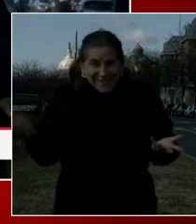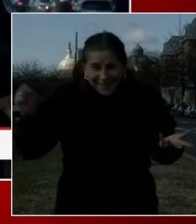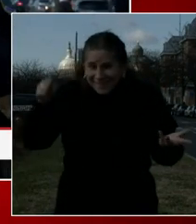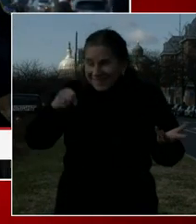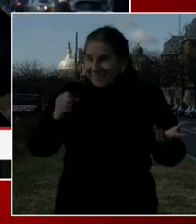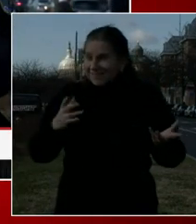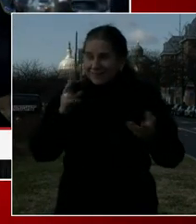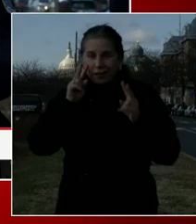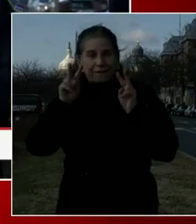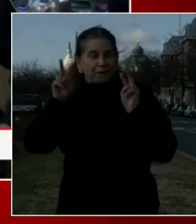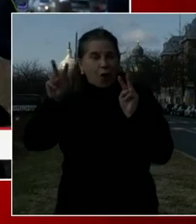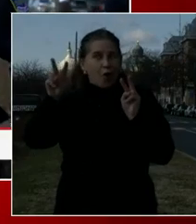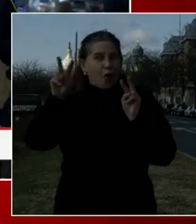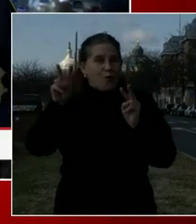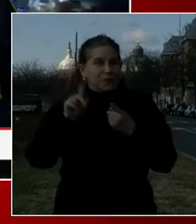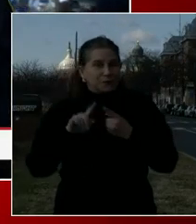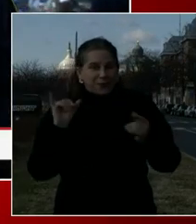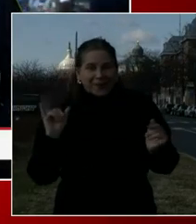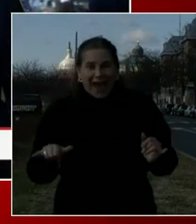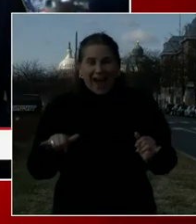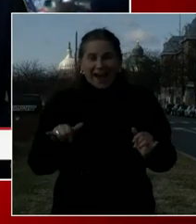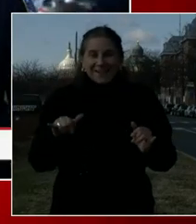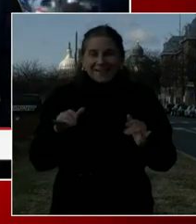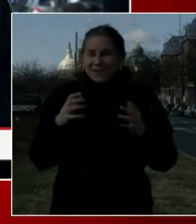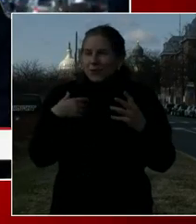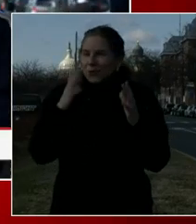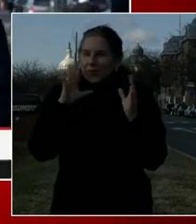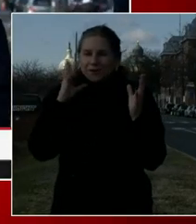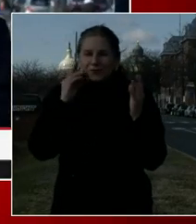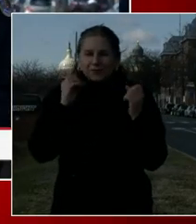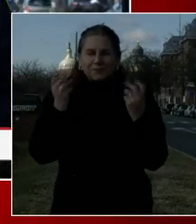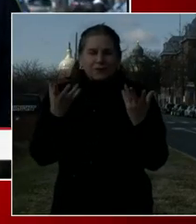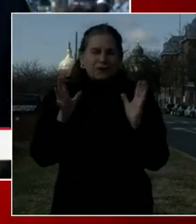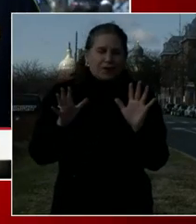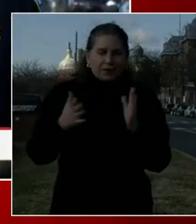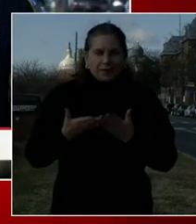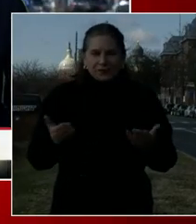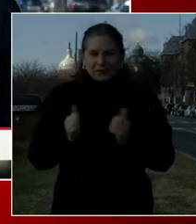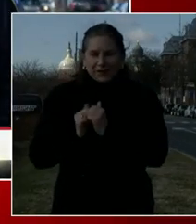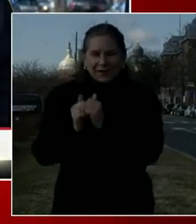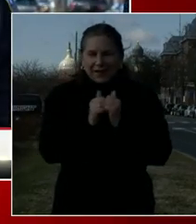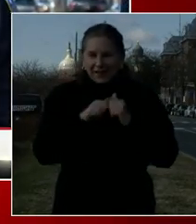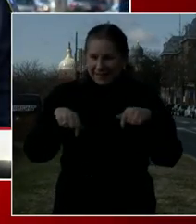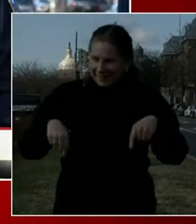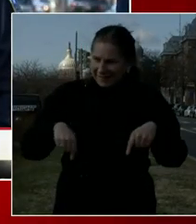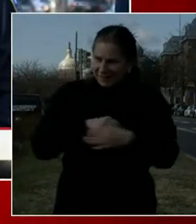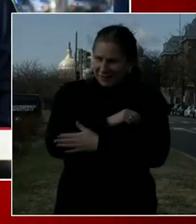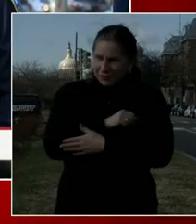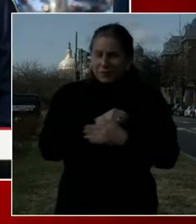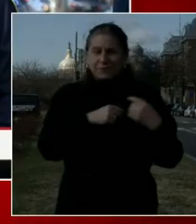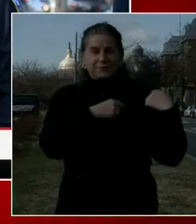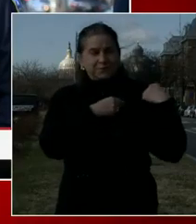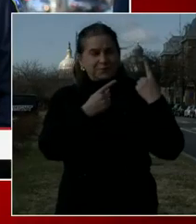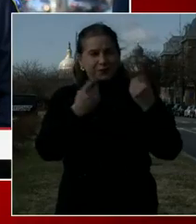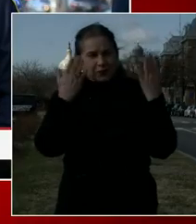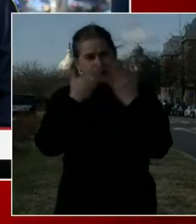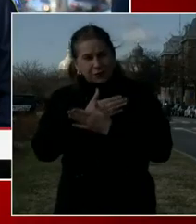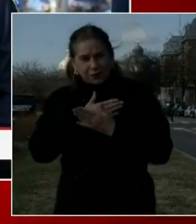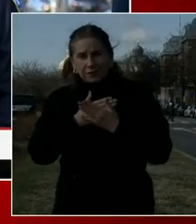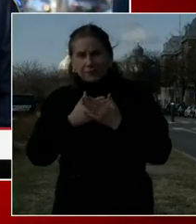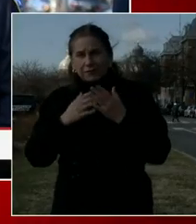We have been through a lot together in this country. And while we've had some dark days over the past year,